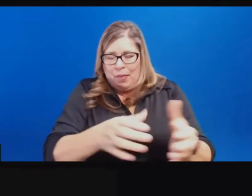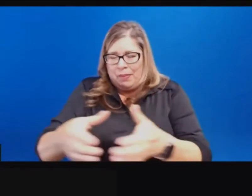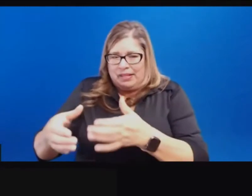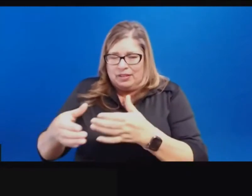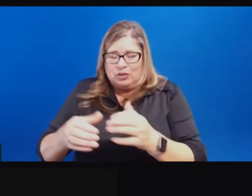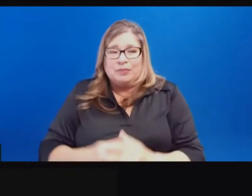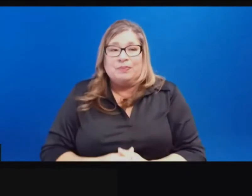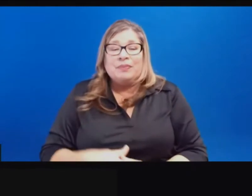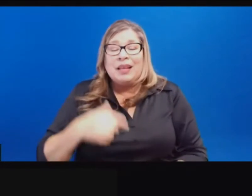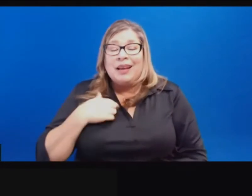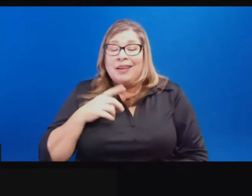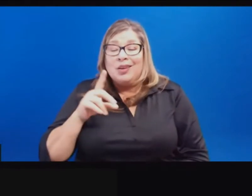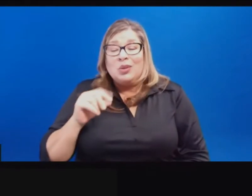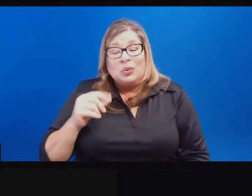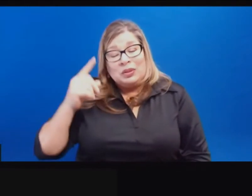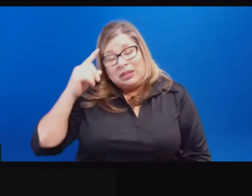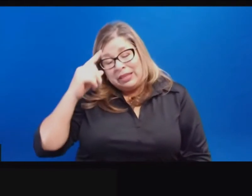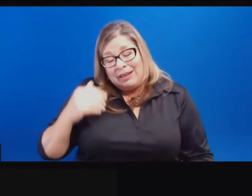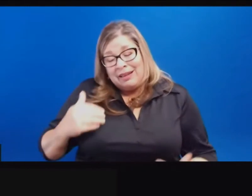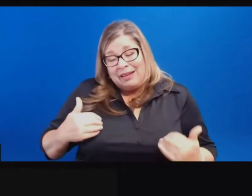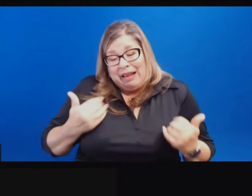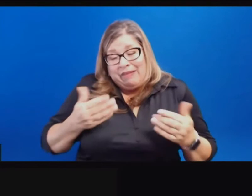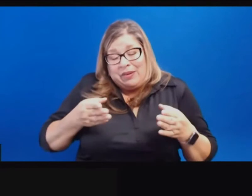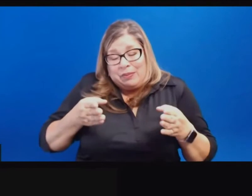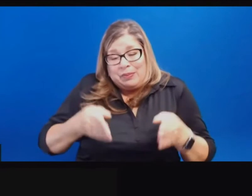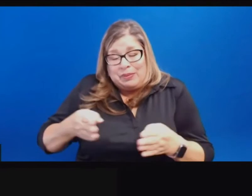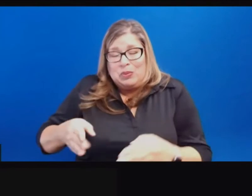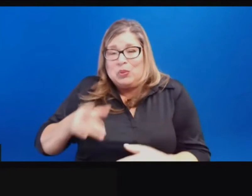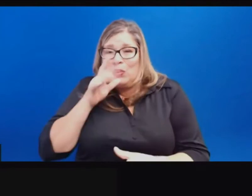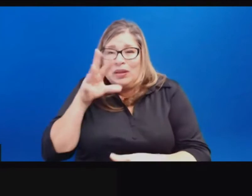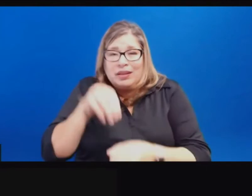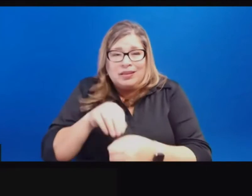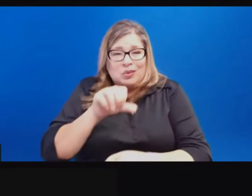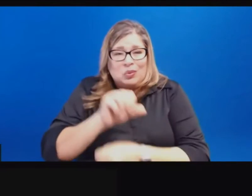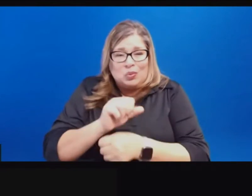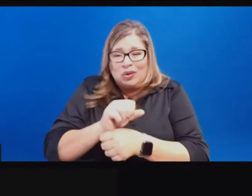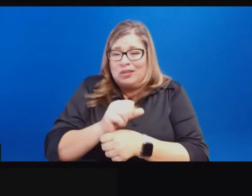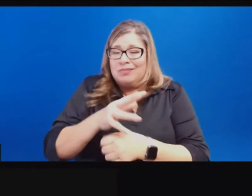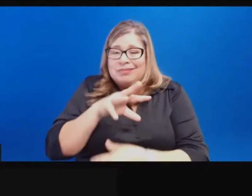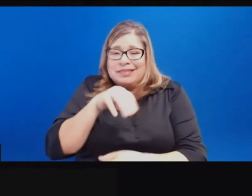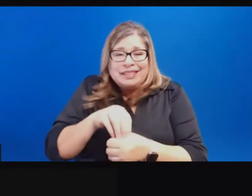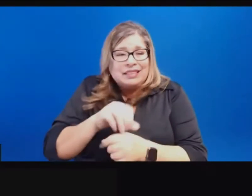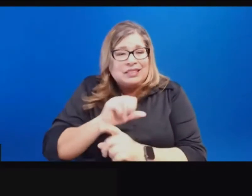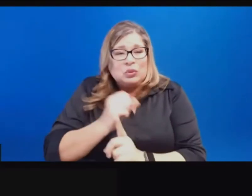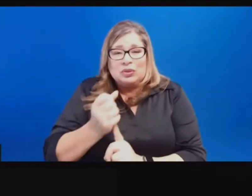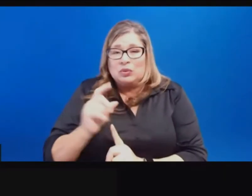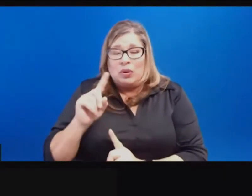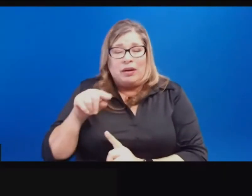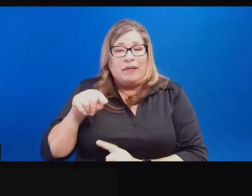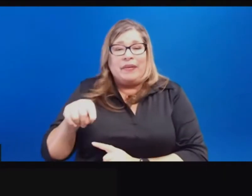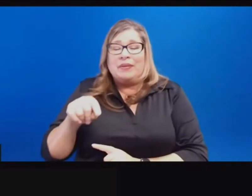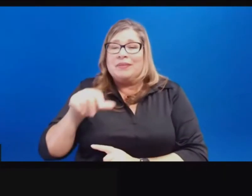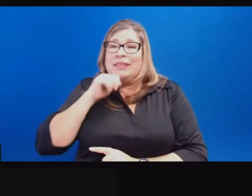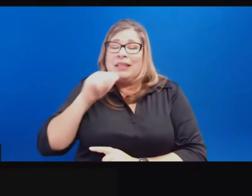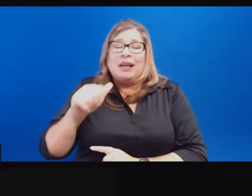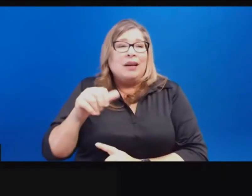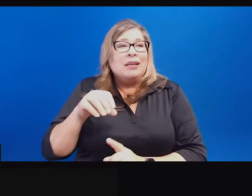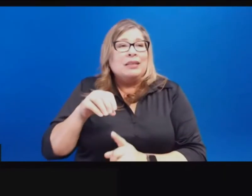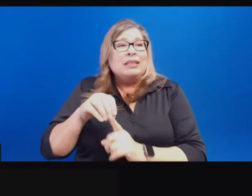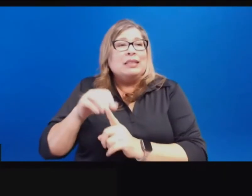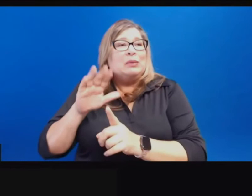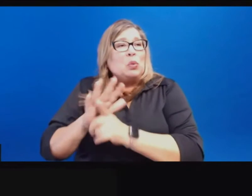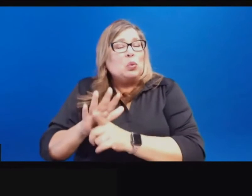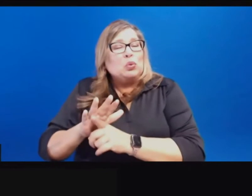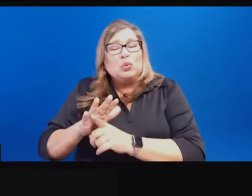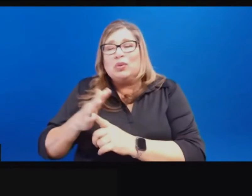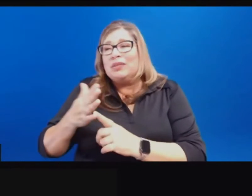younger individuals who are in professions or in situations where they aren't nearly as exposed as some of the other high